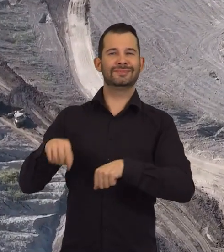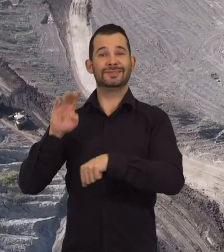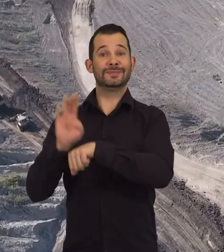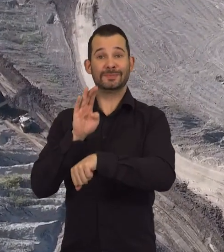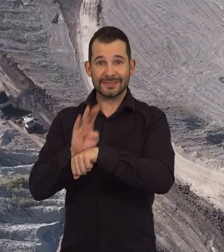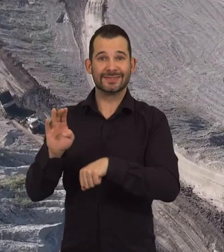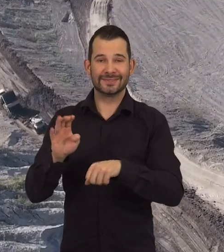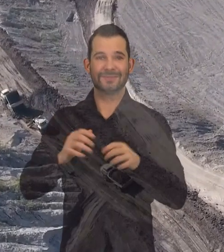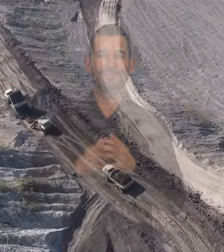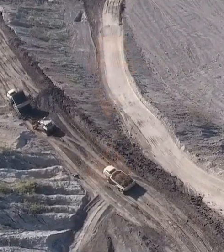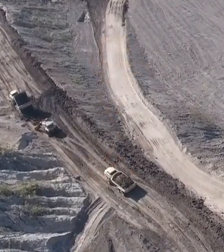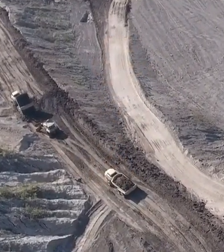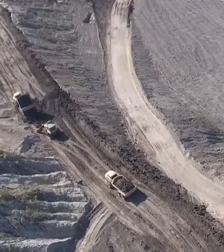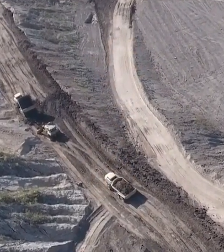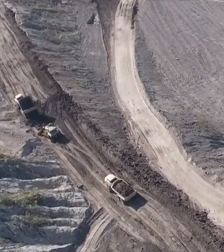carry on with the business.